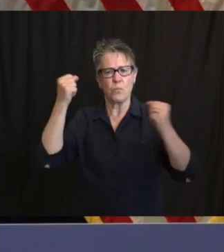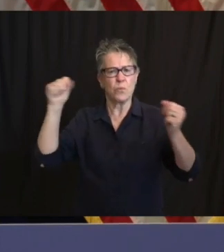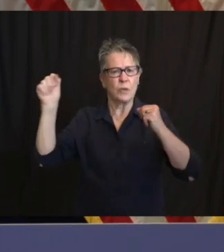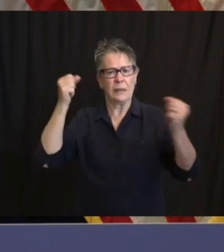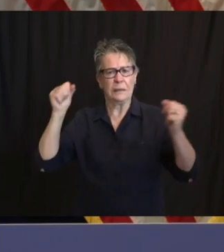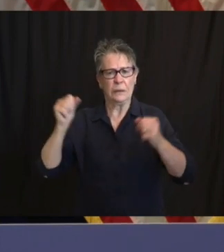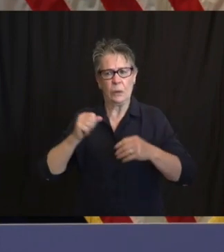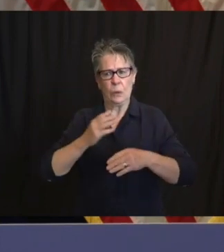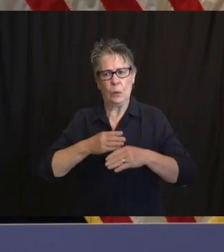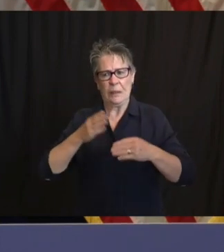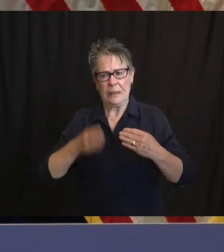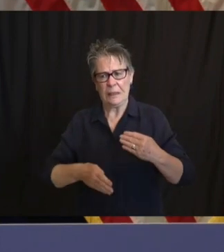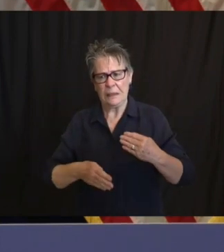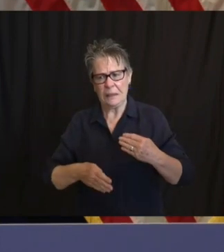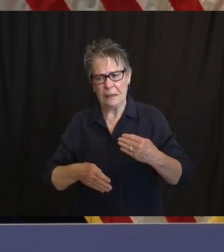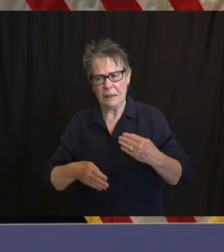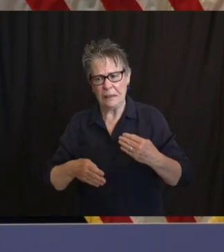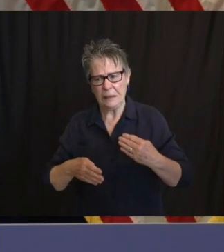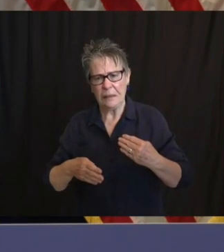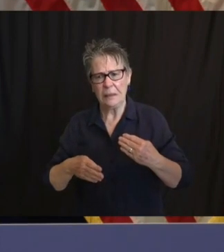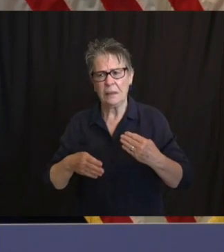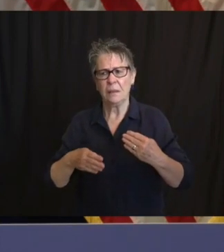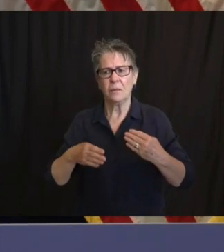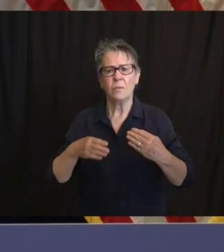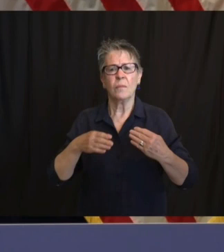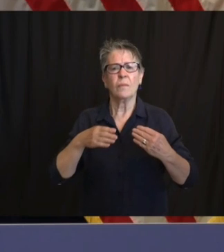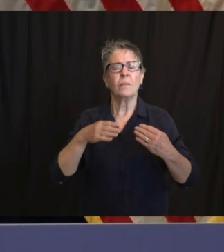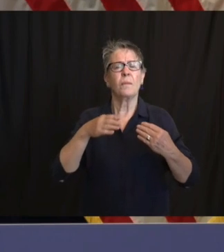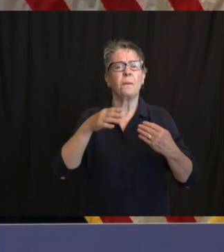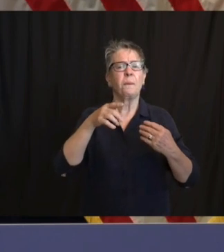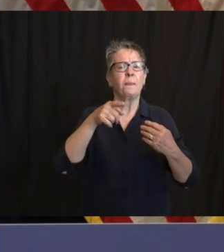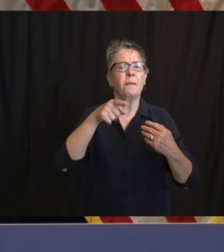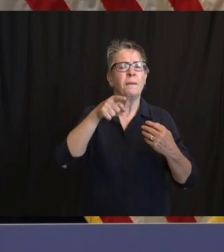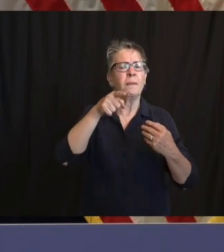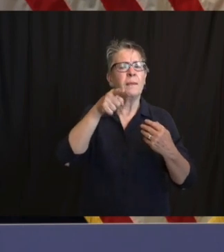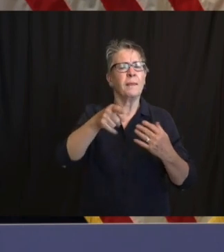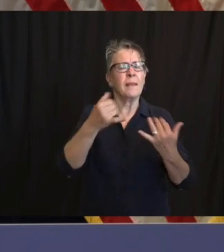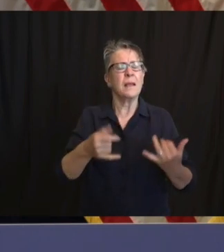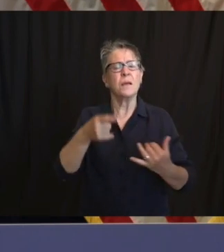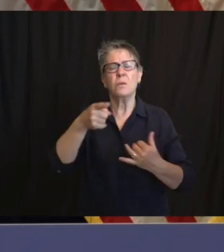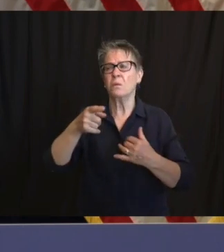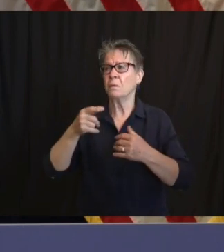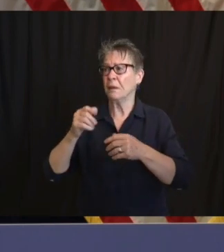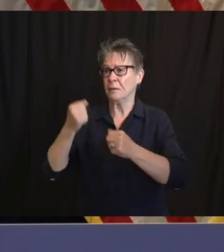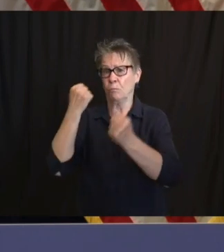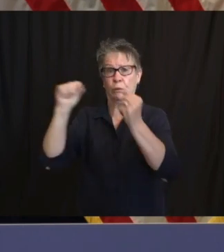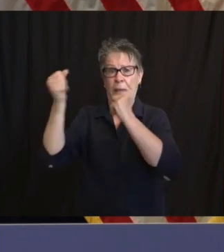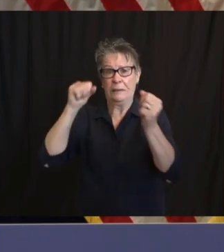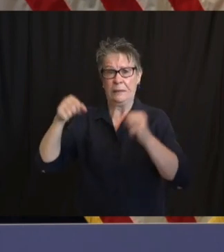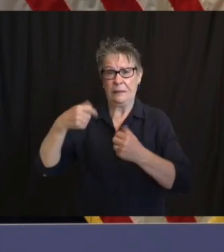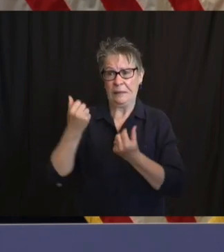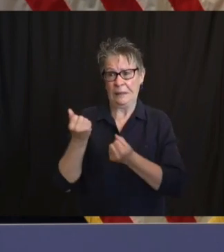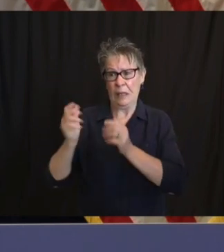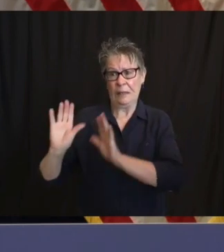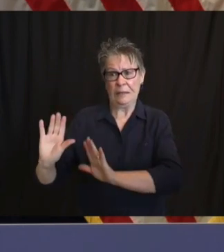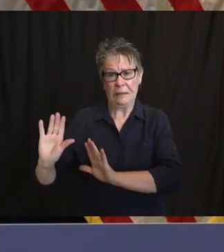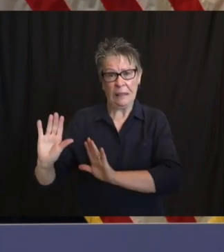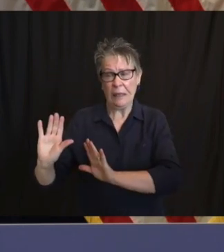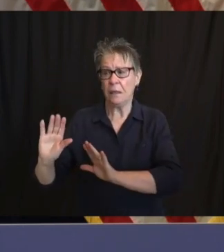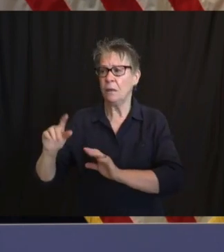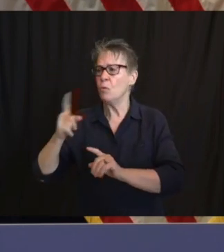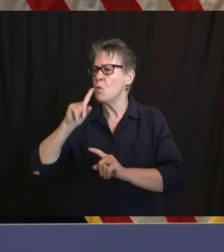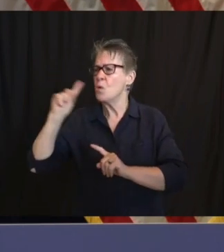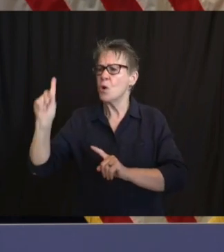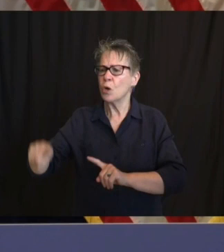place ordering people to stay home? Should people at home, should they be going to these protests? I mean, you spoke about how